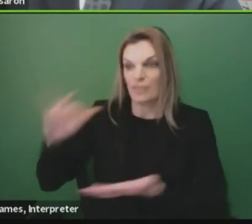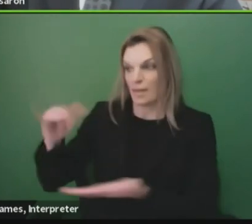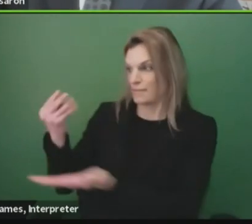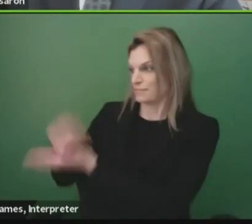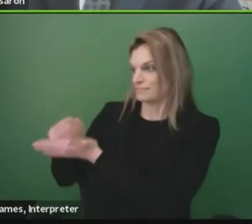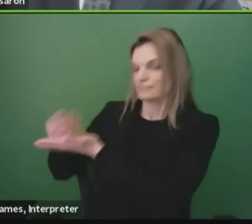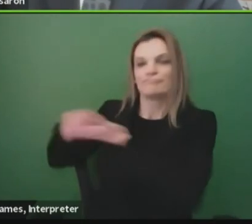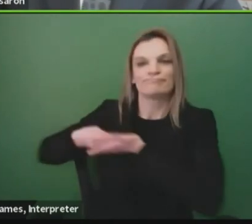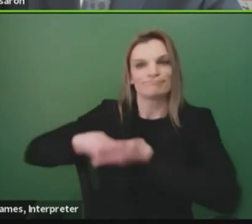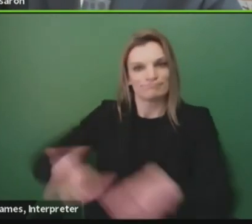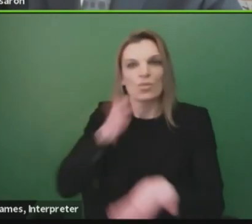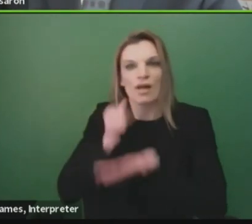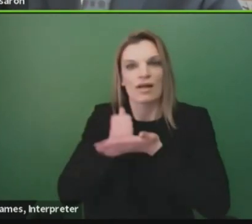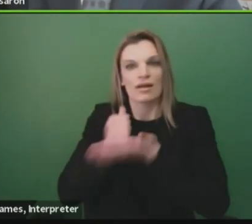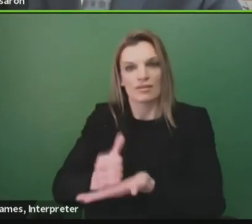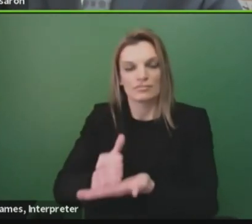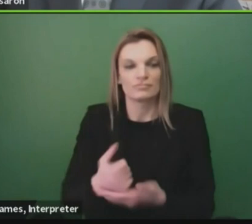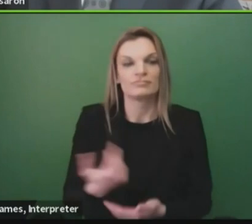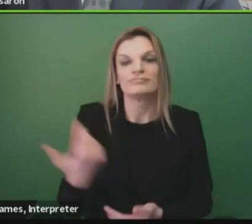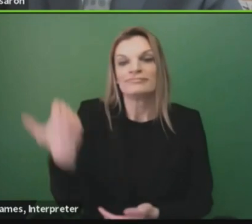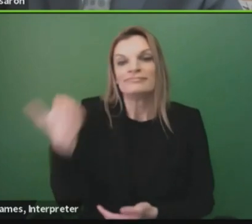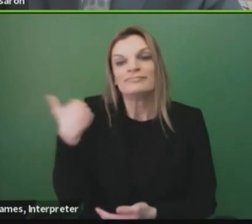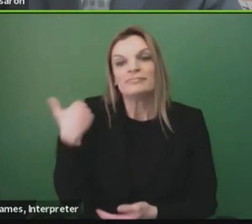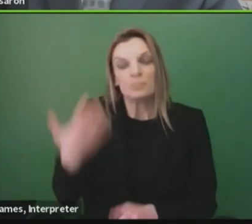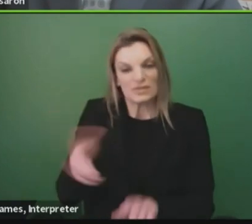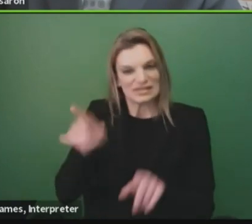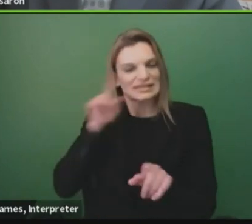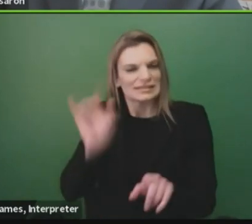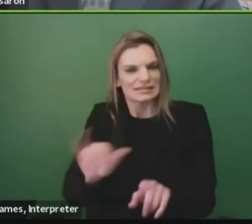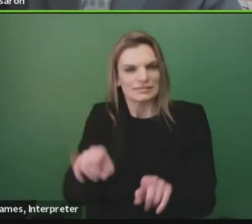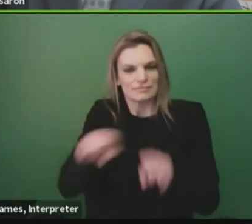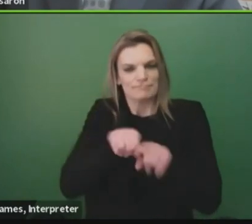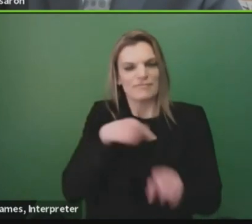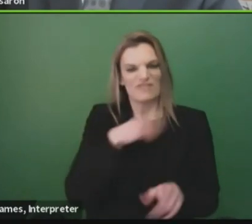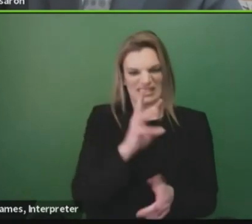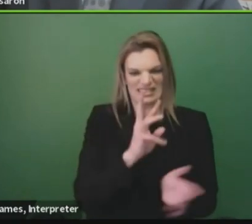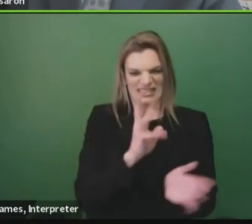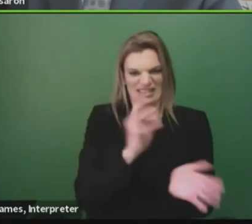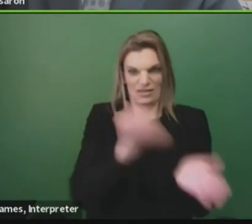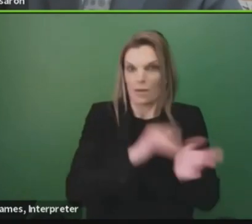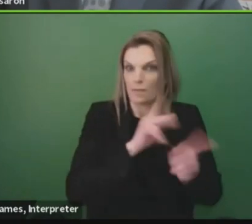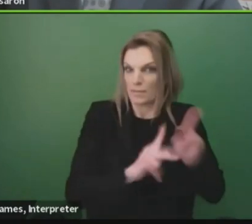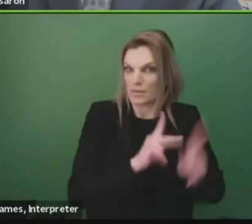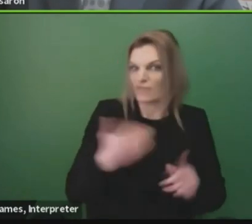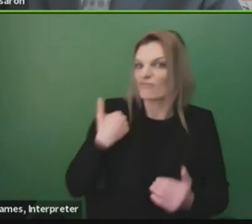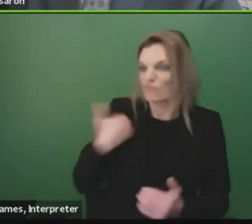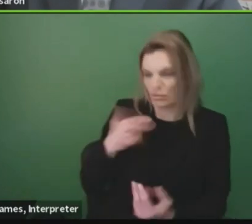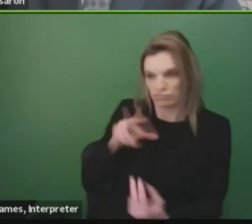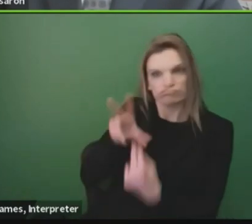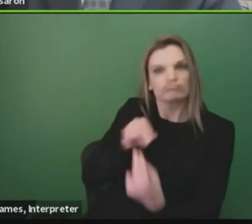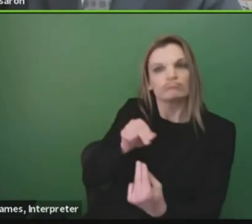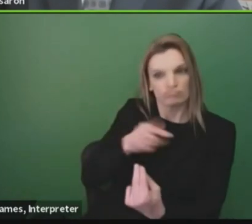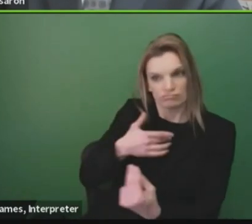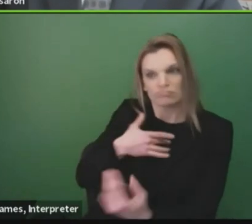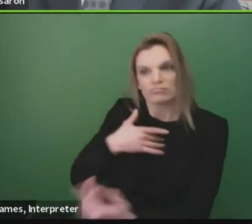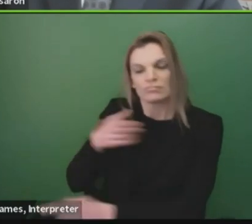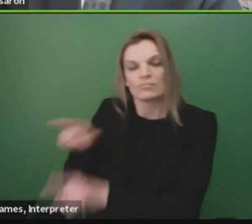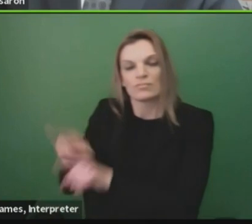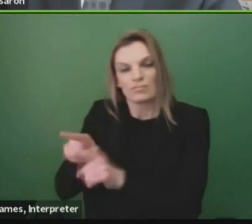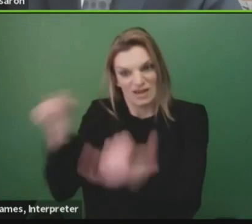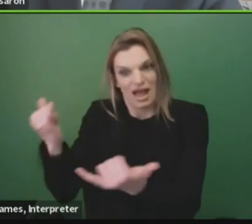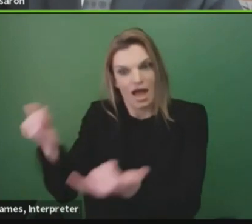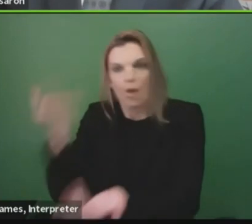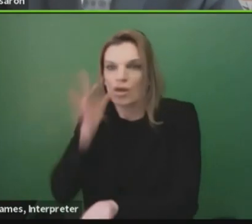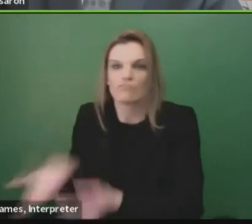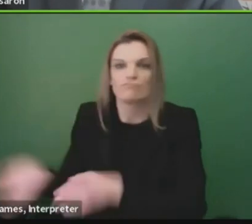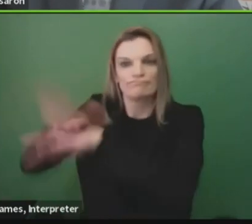had served over 16,000 residents. This is 10 times that amount of funding, and there's utility assistance and rental assistance that's available.